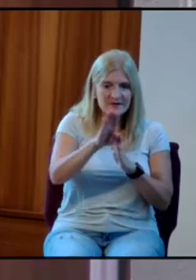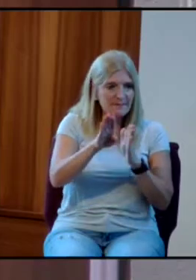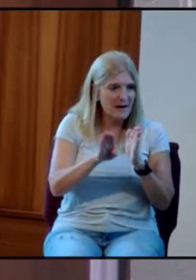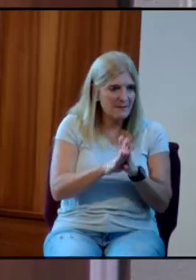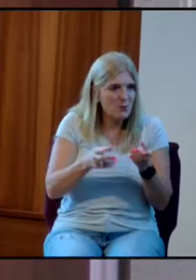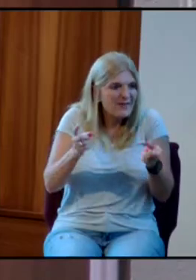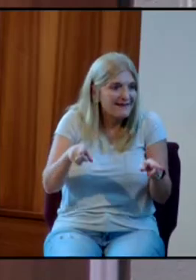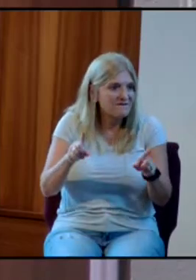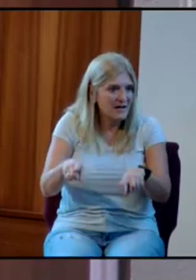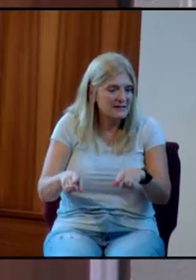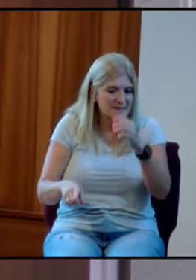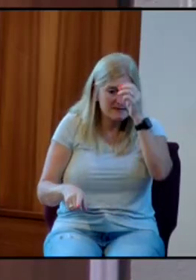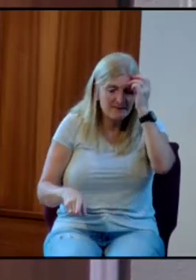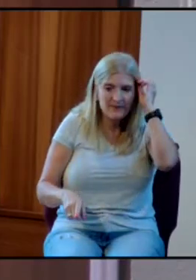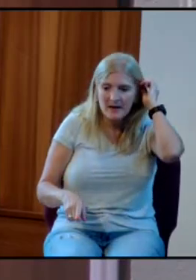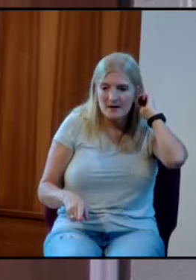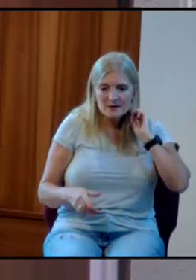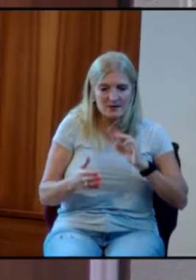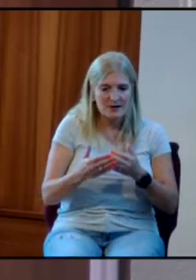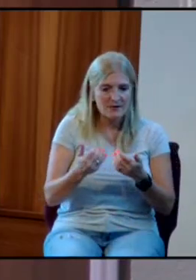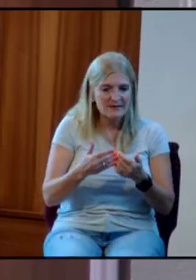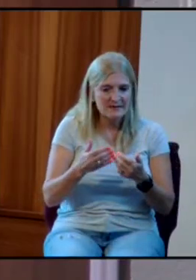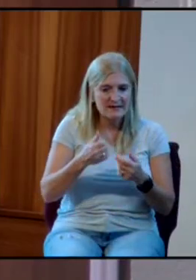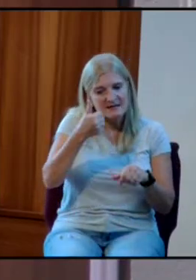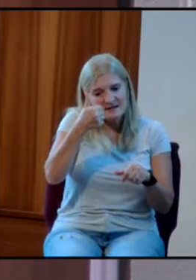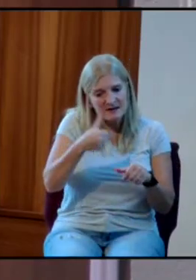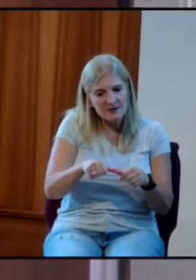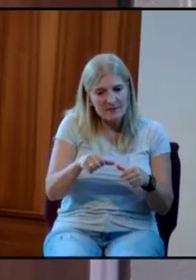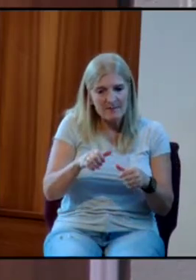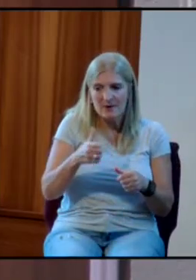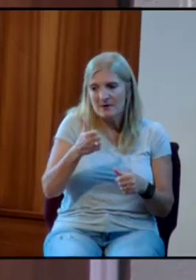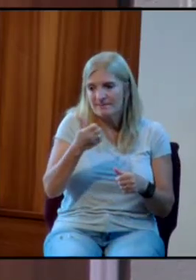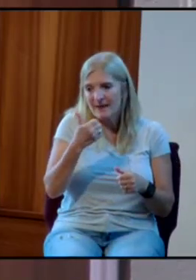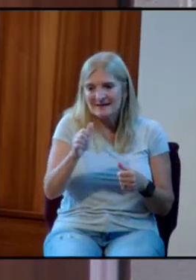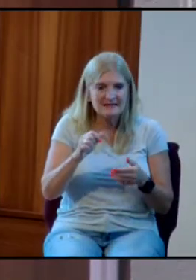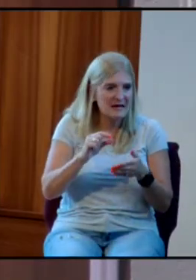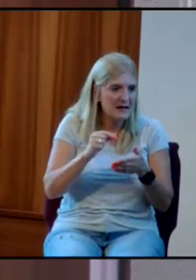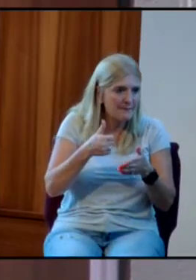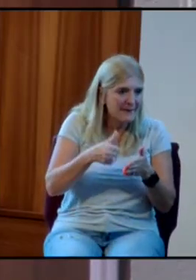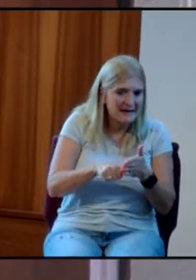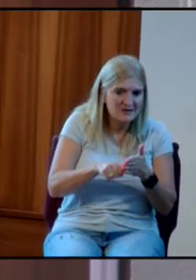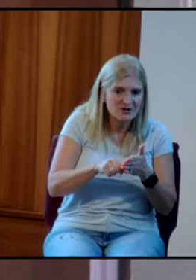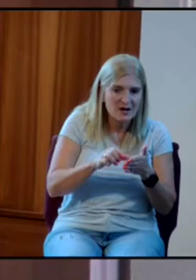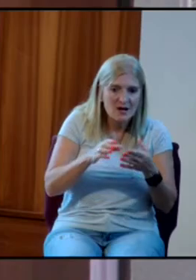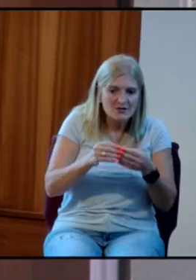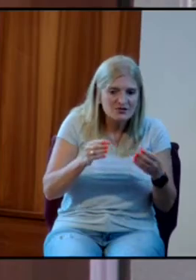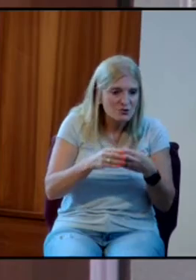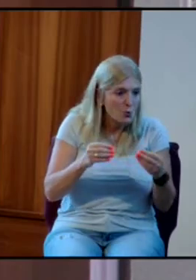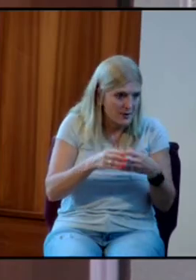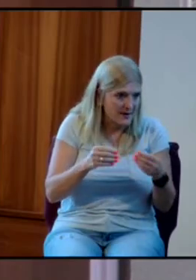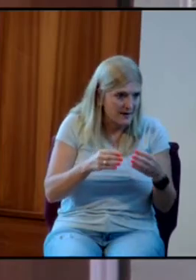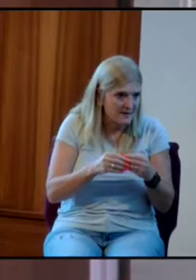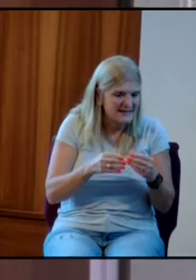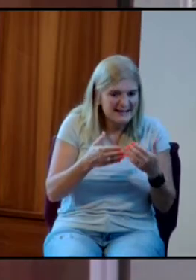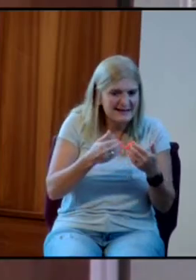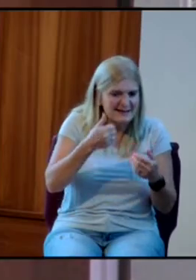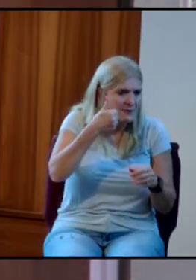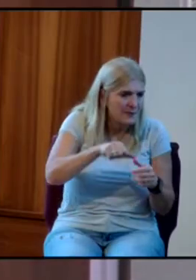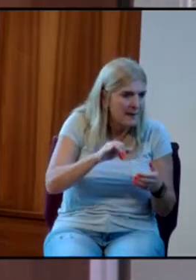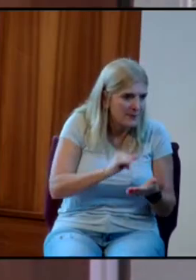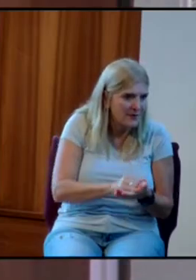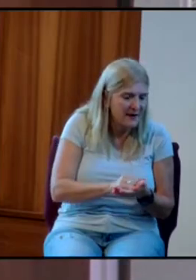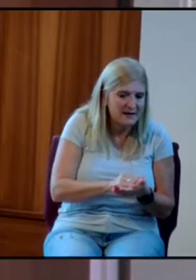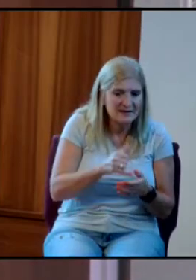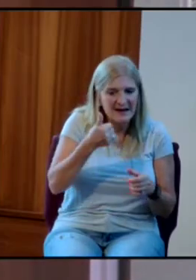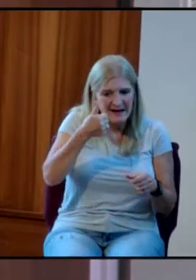It's easier to remember a 10-page story than it is a 10-page list, right? Memorizing a 10